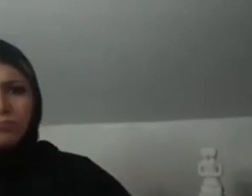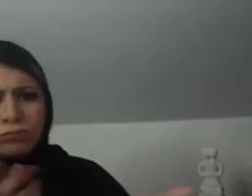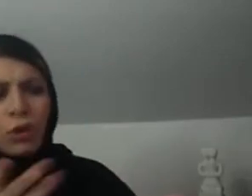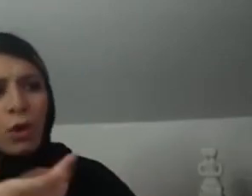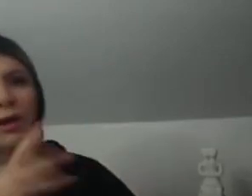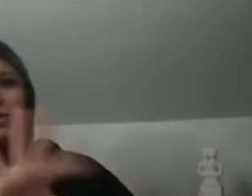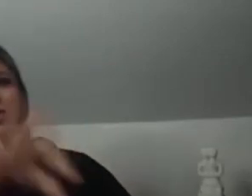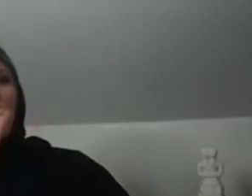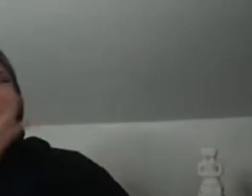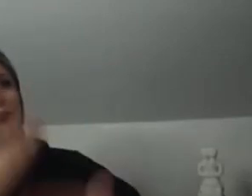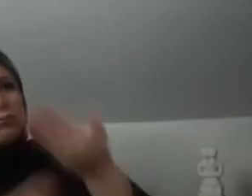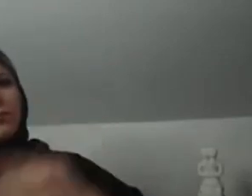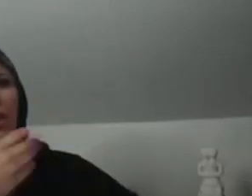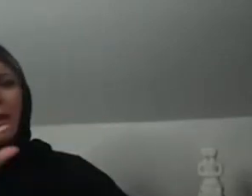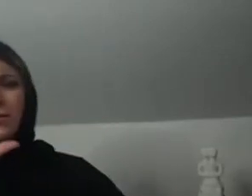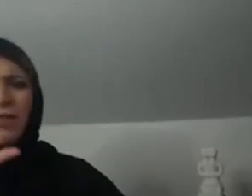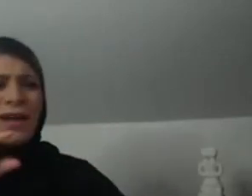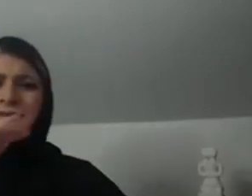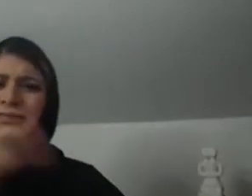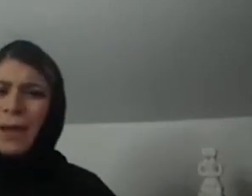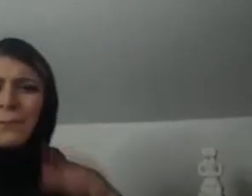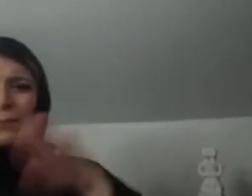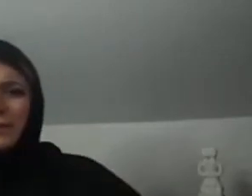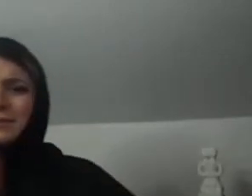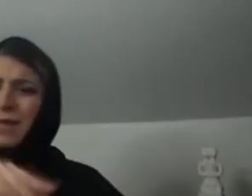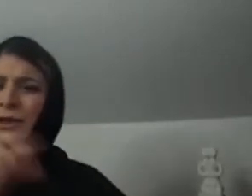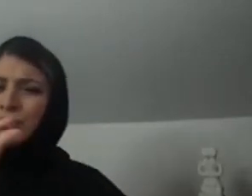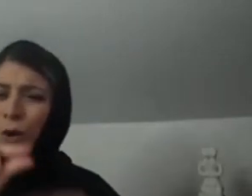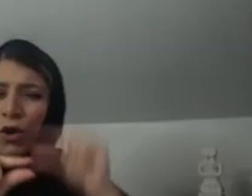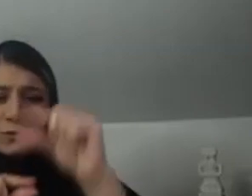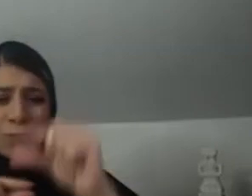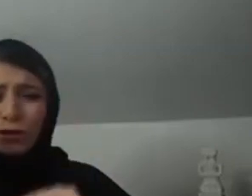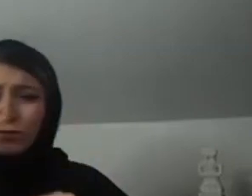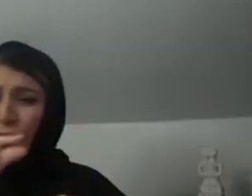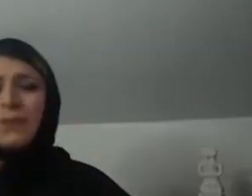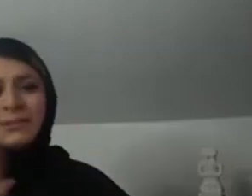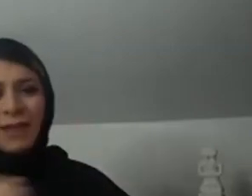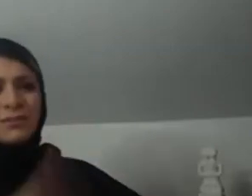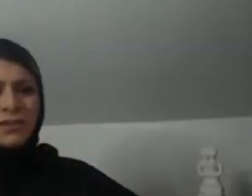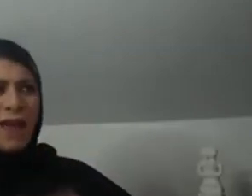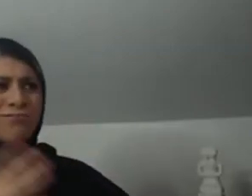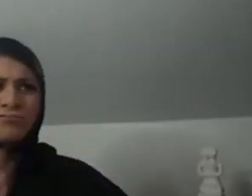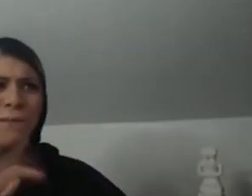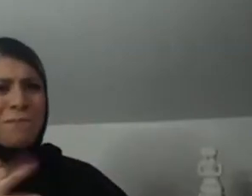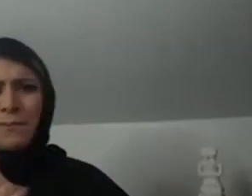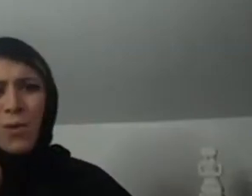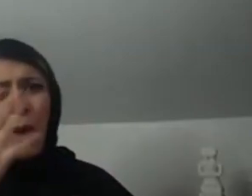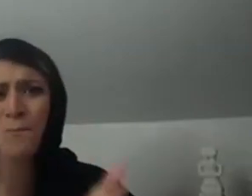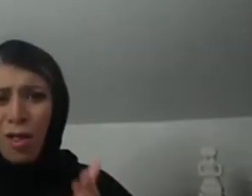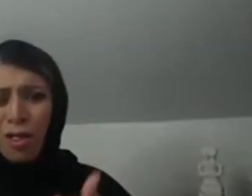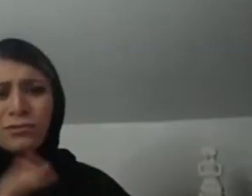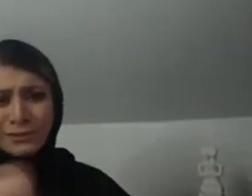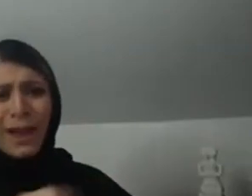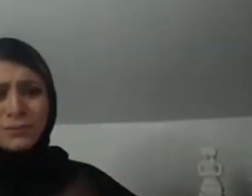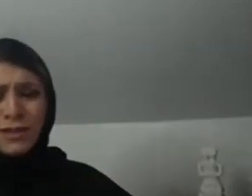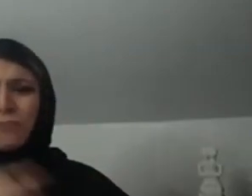I was there to facilitate that. A slow process, baby steps,